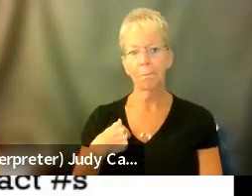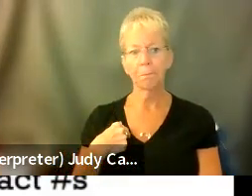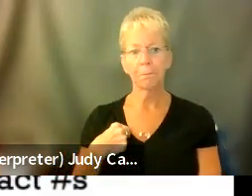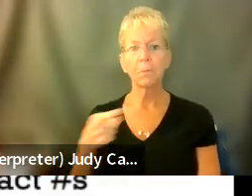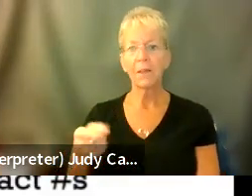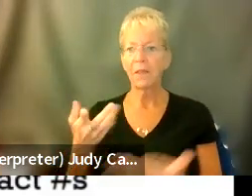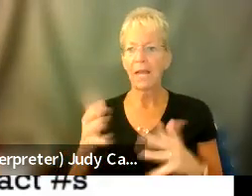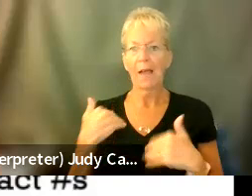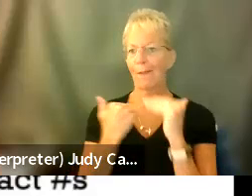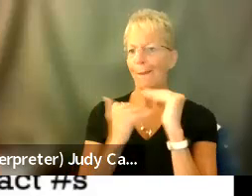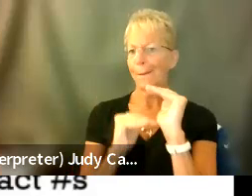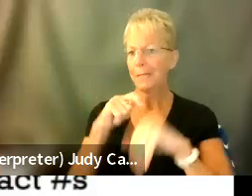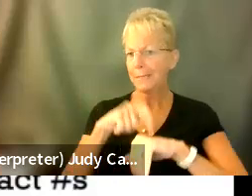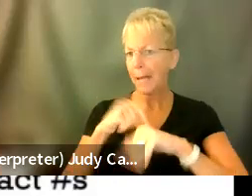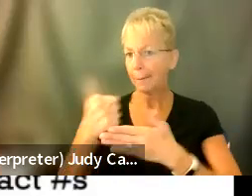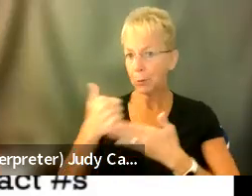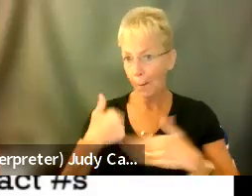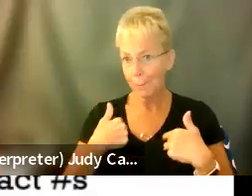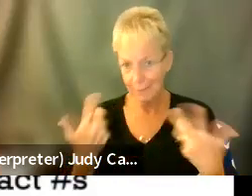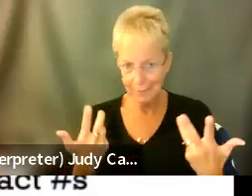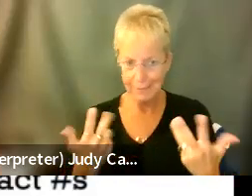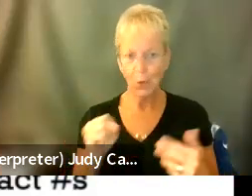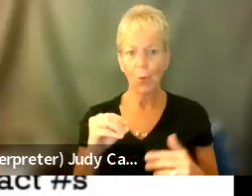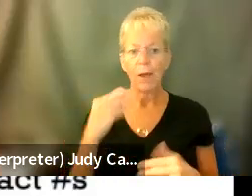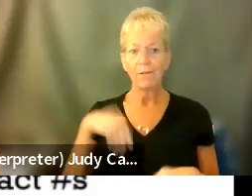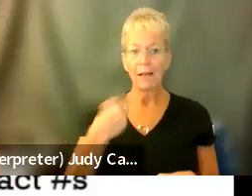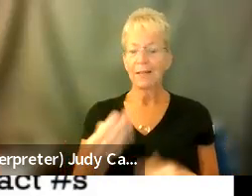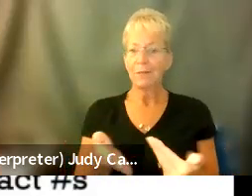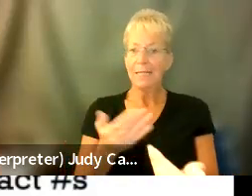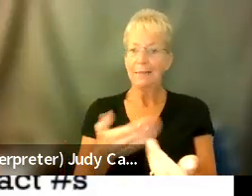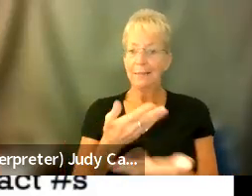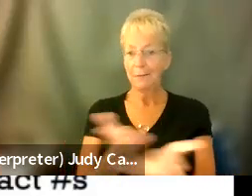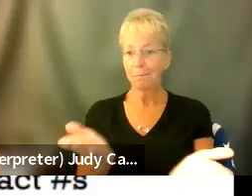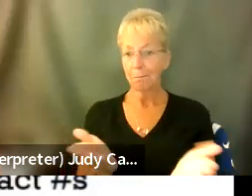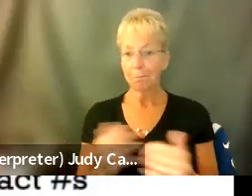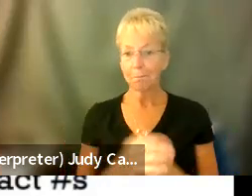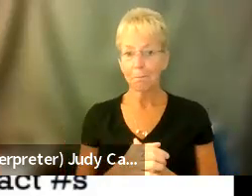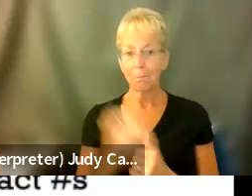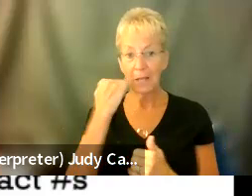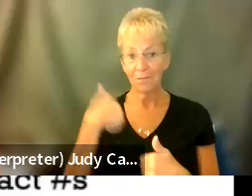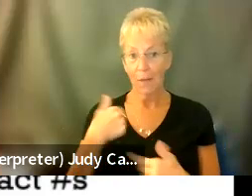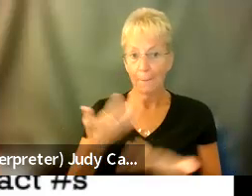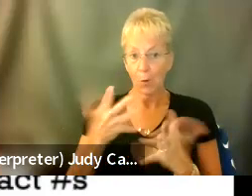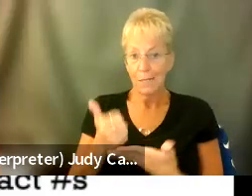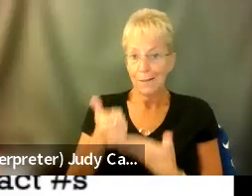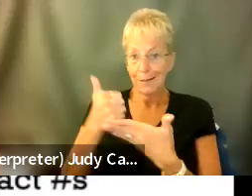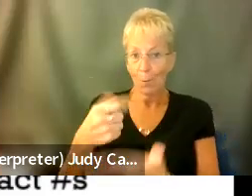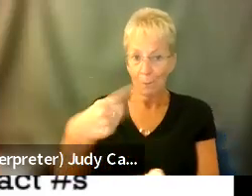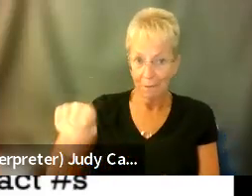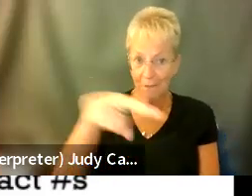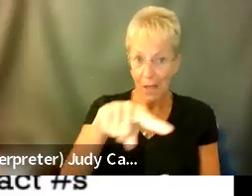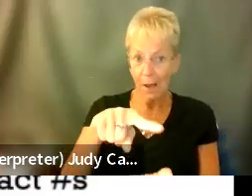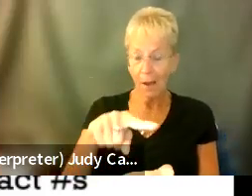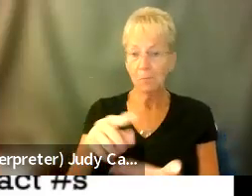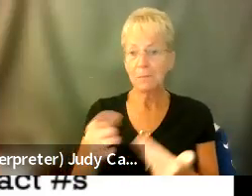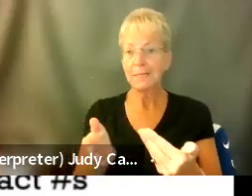have very limited time to see me. So if you're helping them, you know, ease up some of